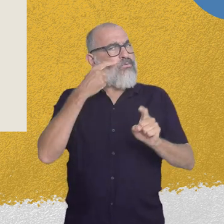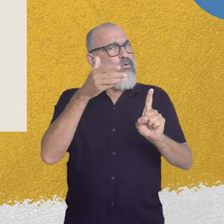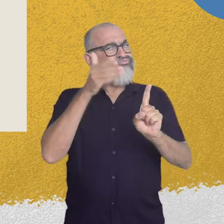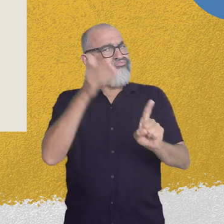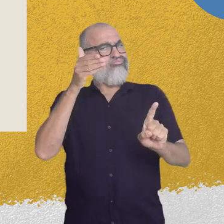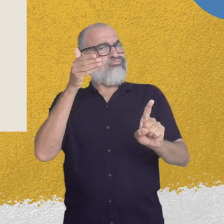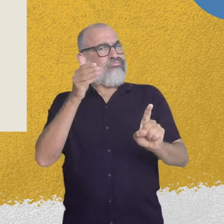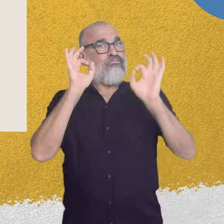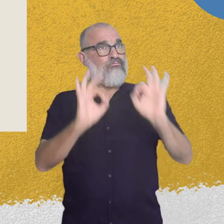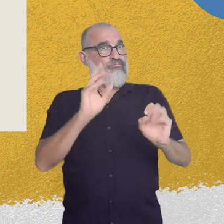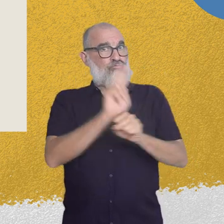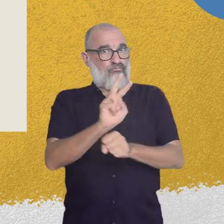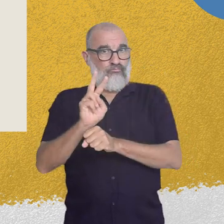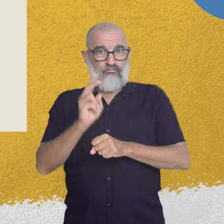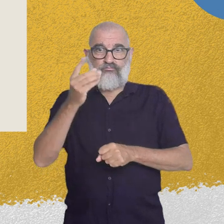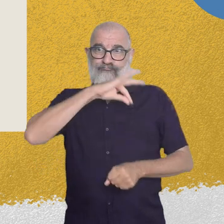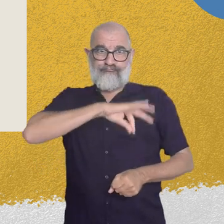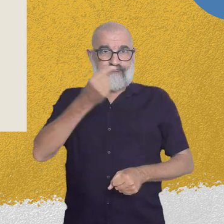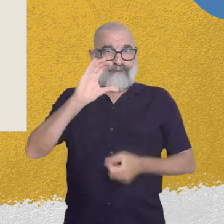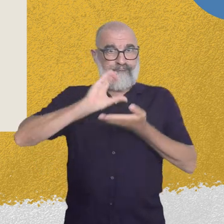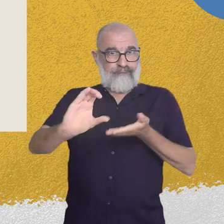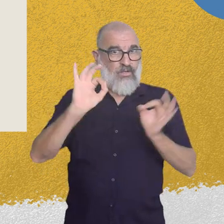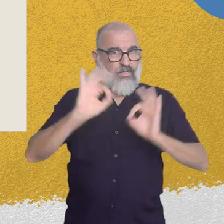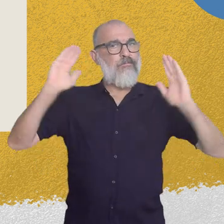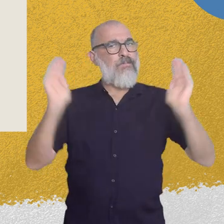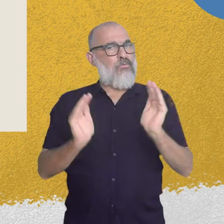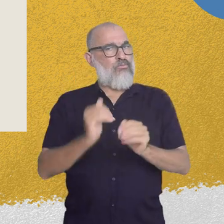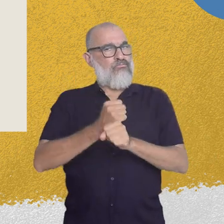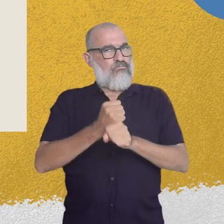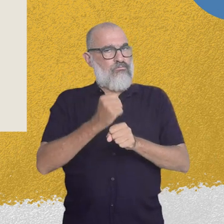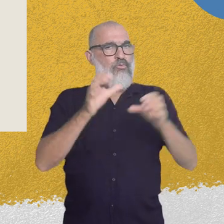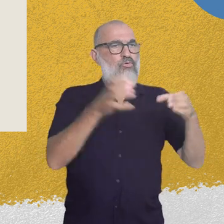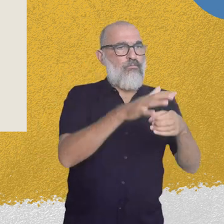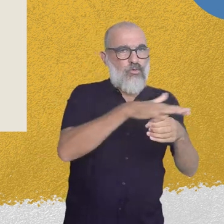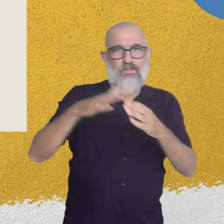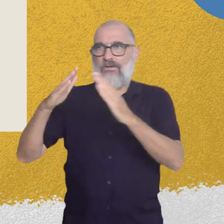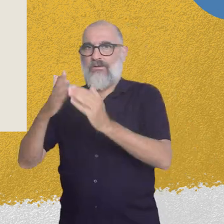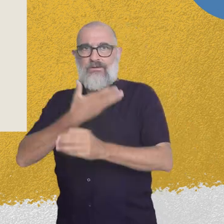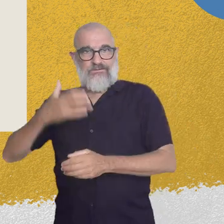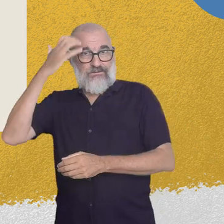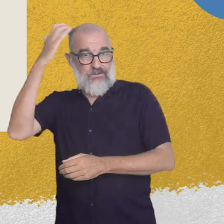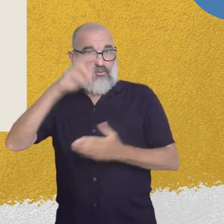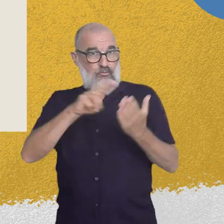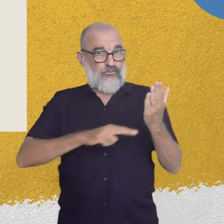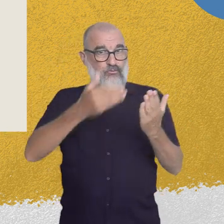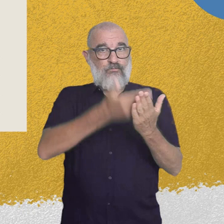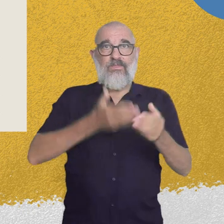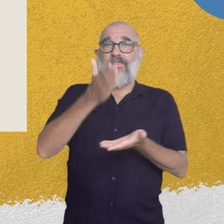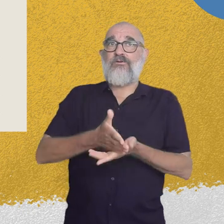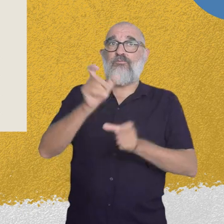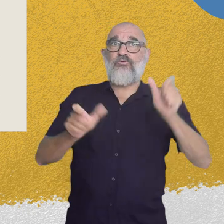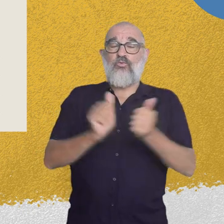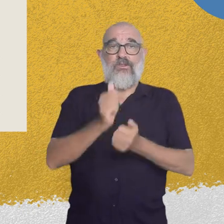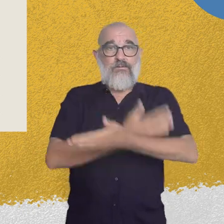unpaid care work must be reduced with support from the community and the state. The Convention on the Rights